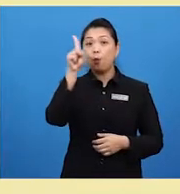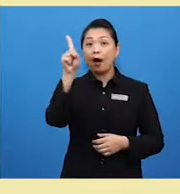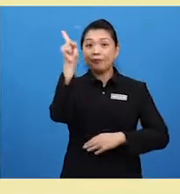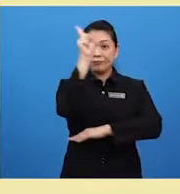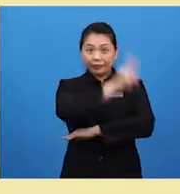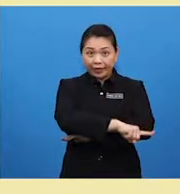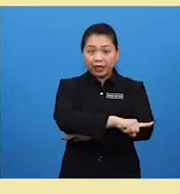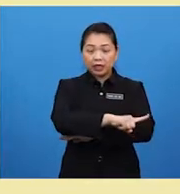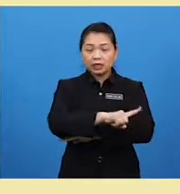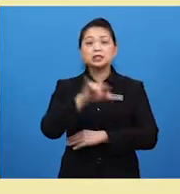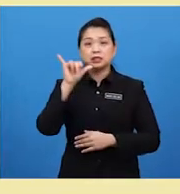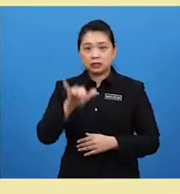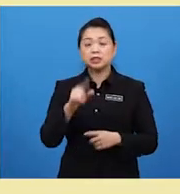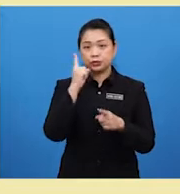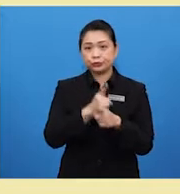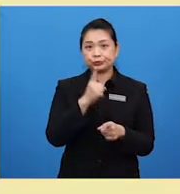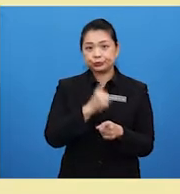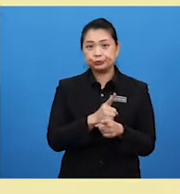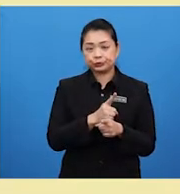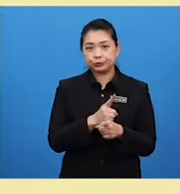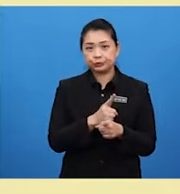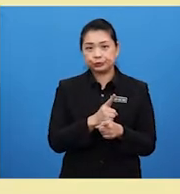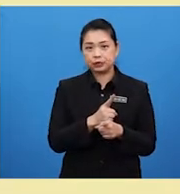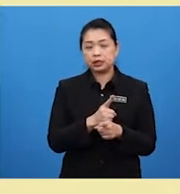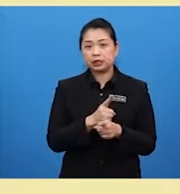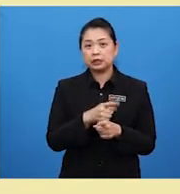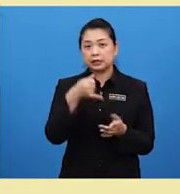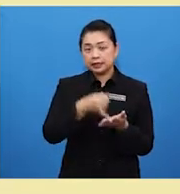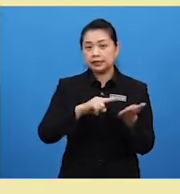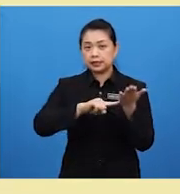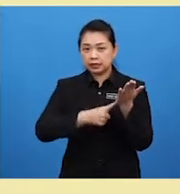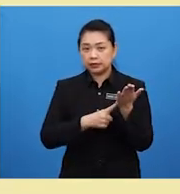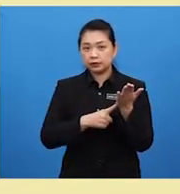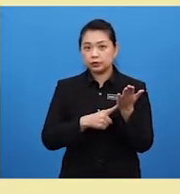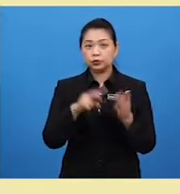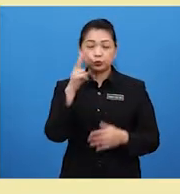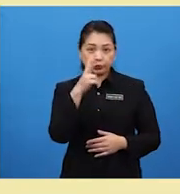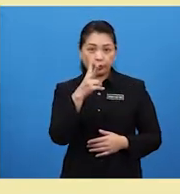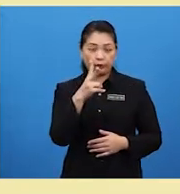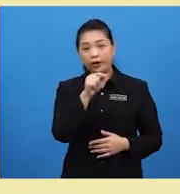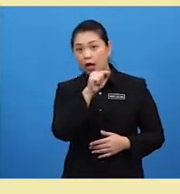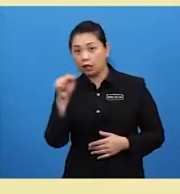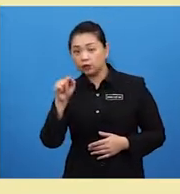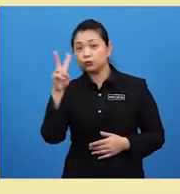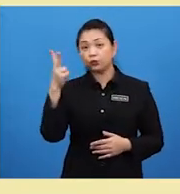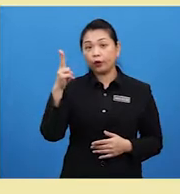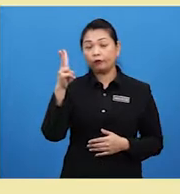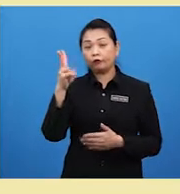Yes, true. It starts from 12 noon until 12 midnight,